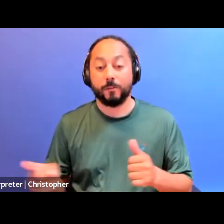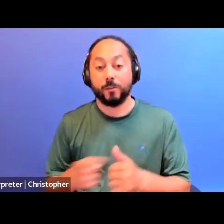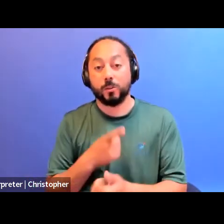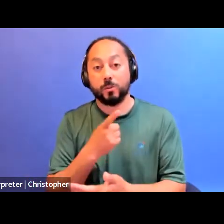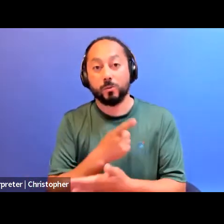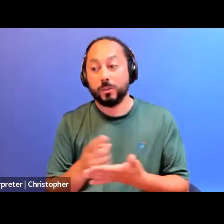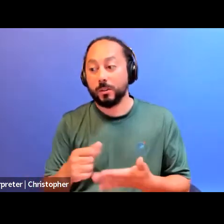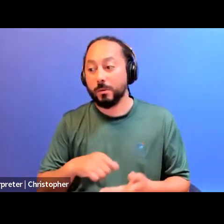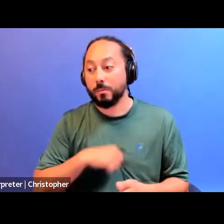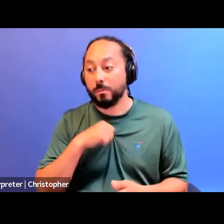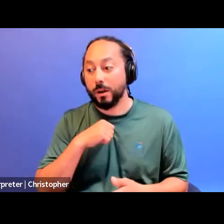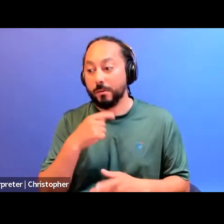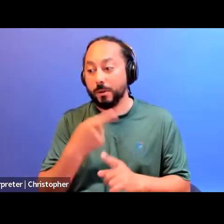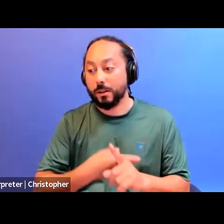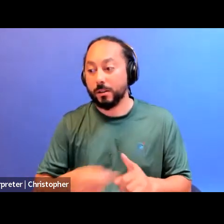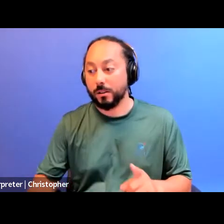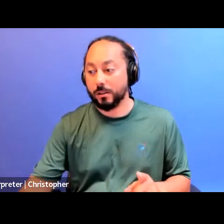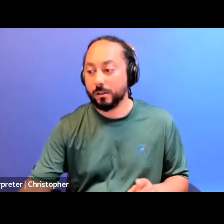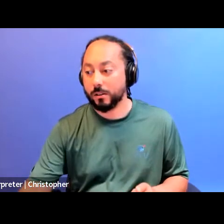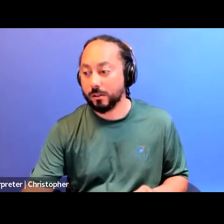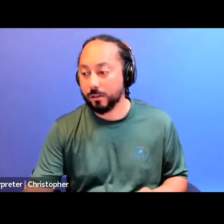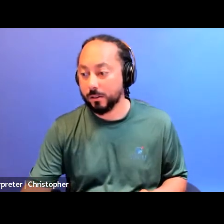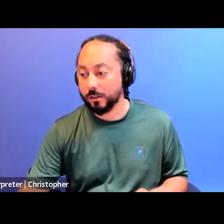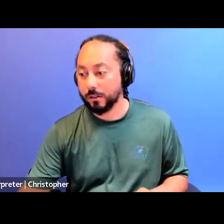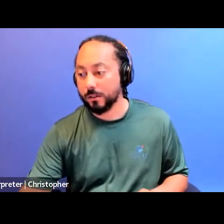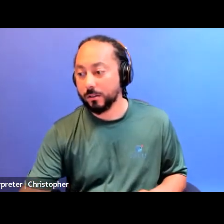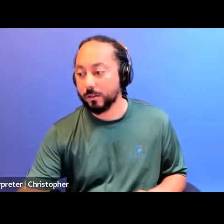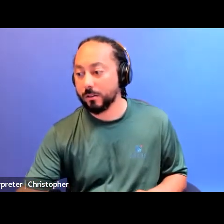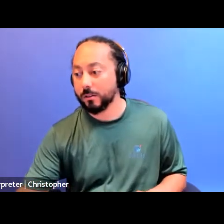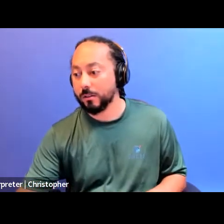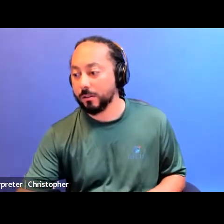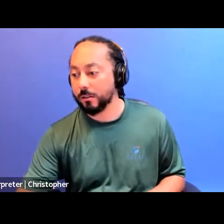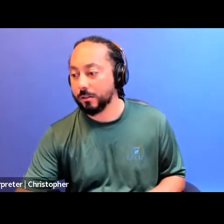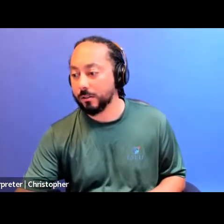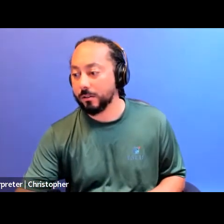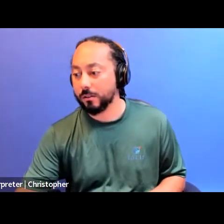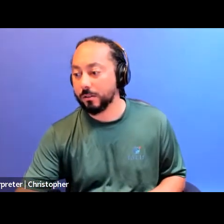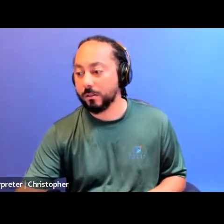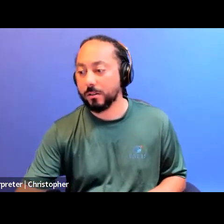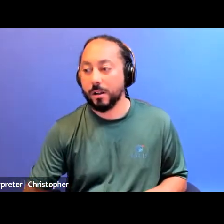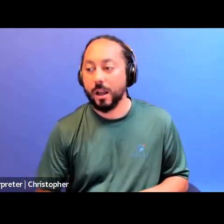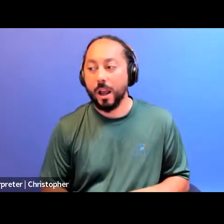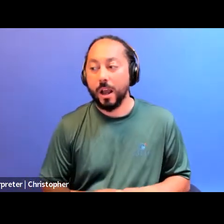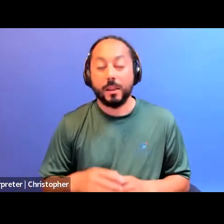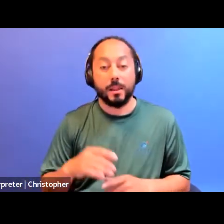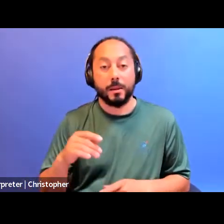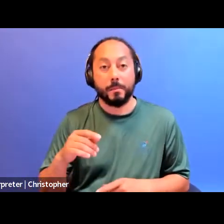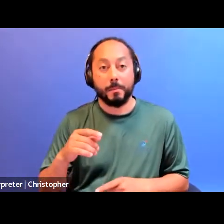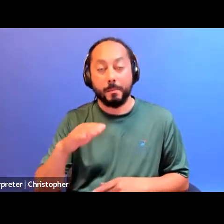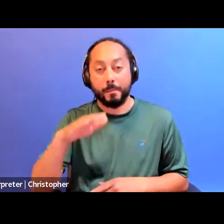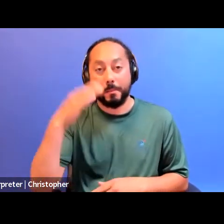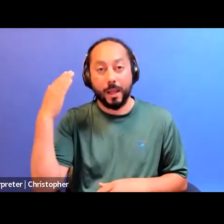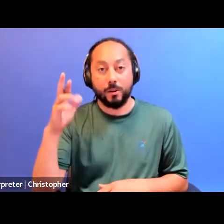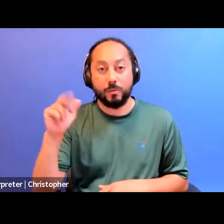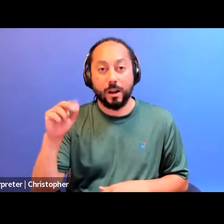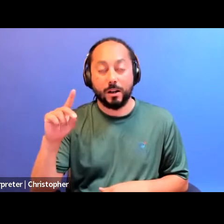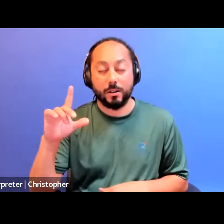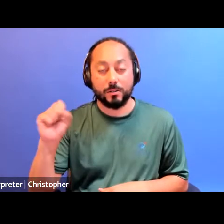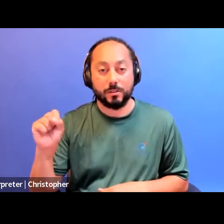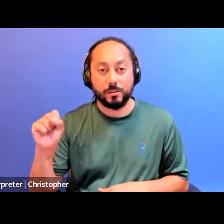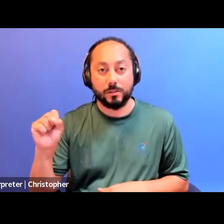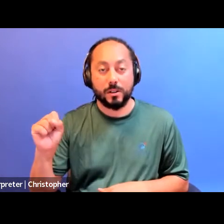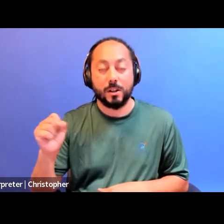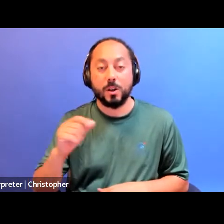history of incarcerated black radicals in the black power movement and looking at some of the queer black and feminist histories